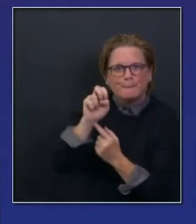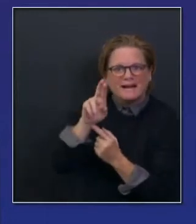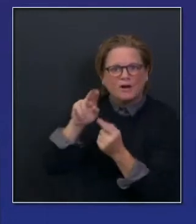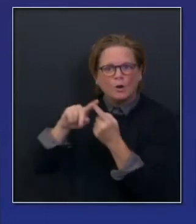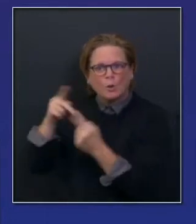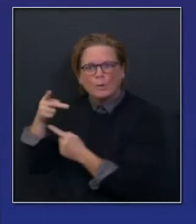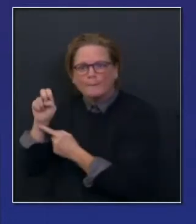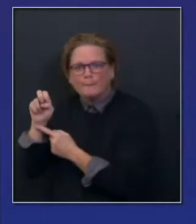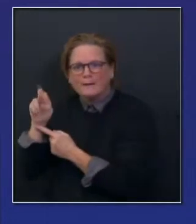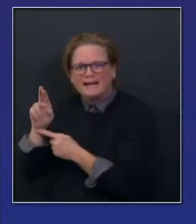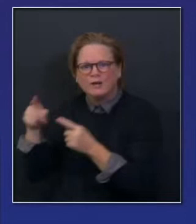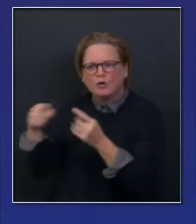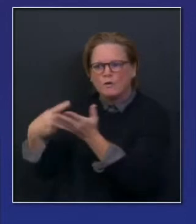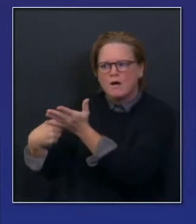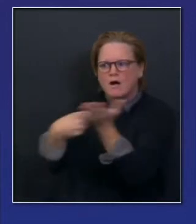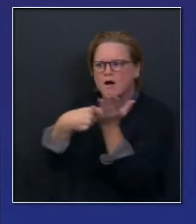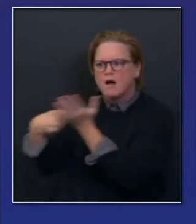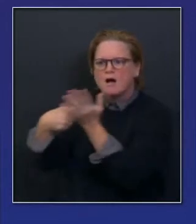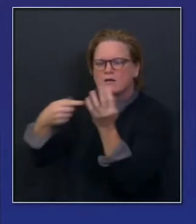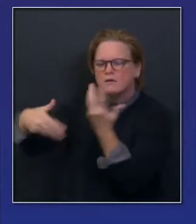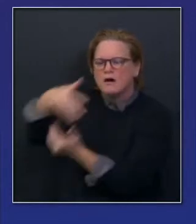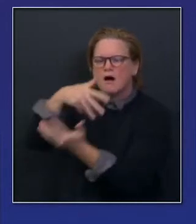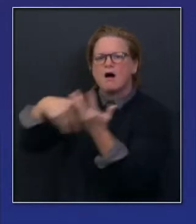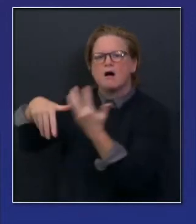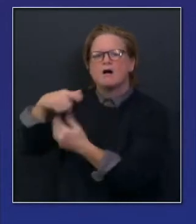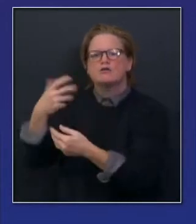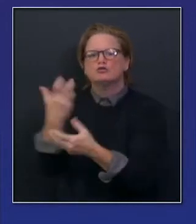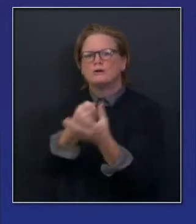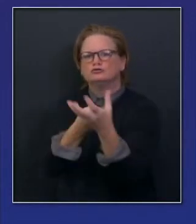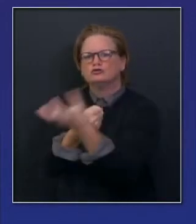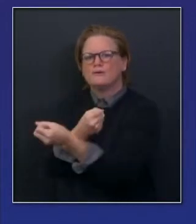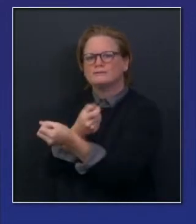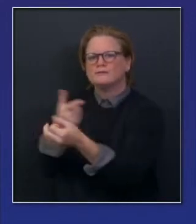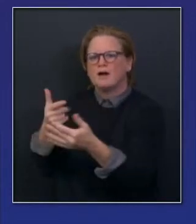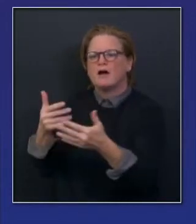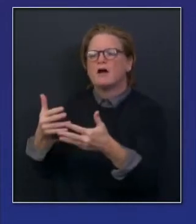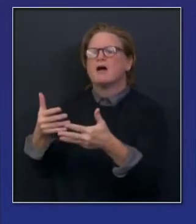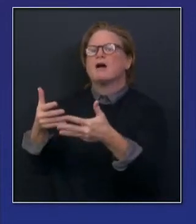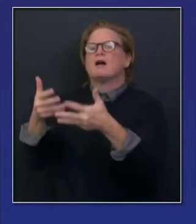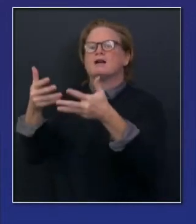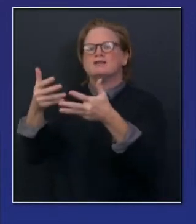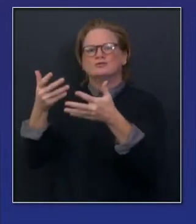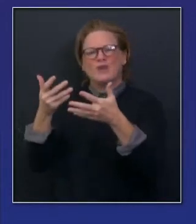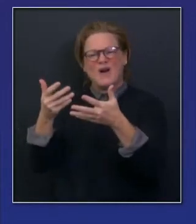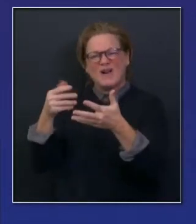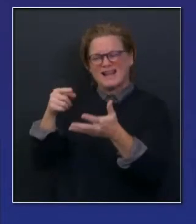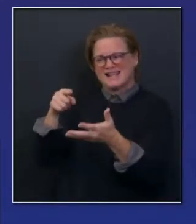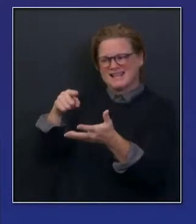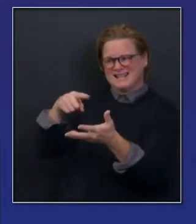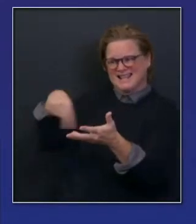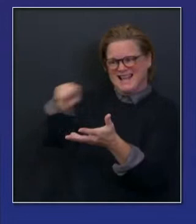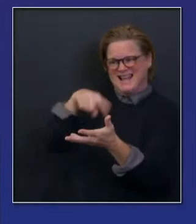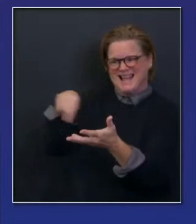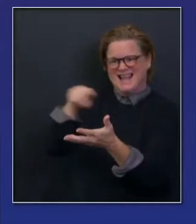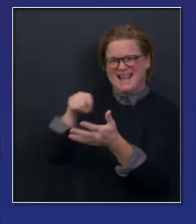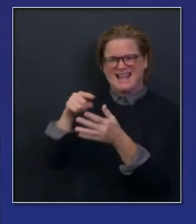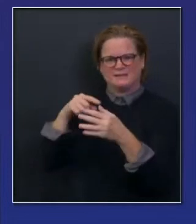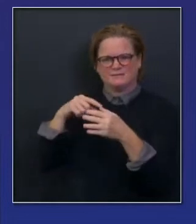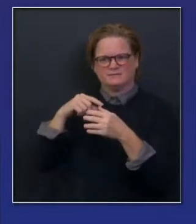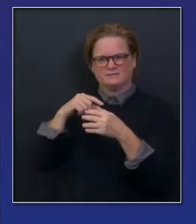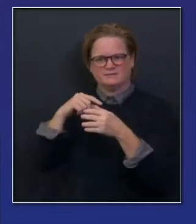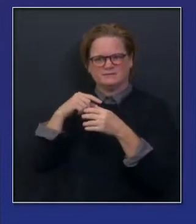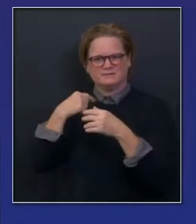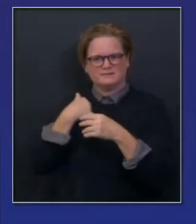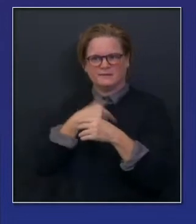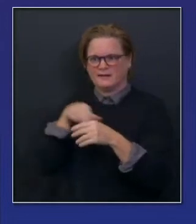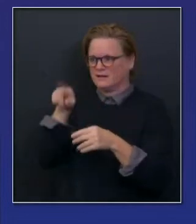in a different way than we ever could from Sacramento selling those conversations down. So it's really about bottom-up, non